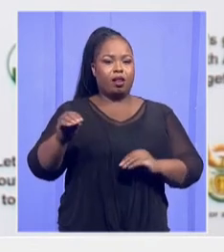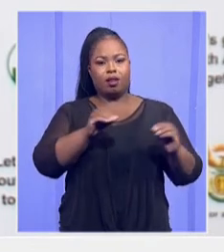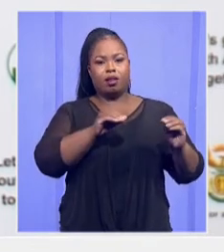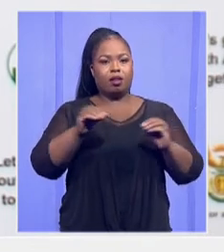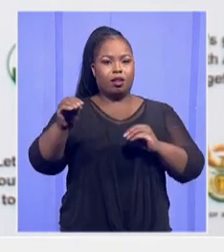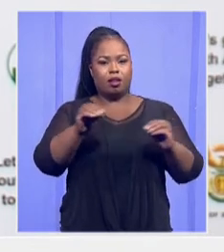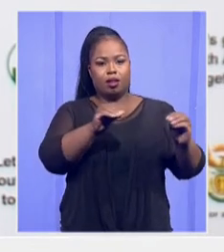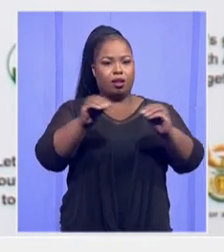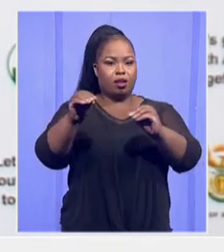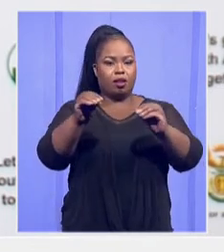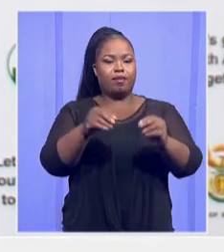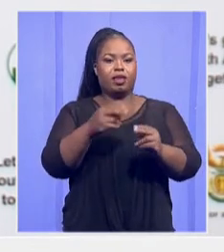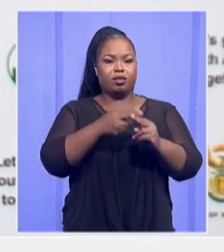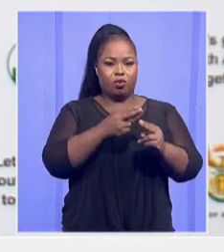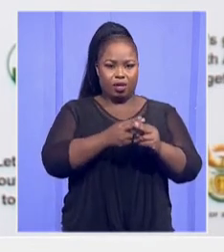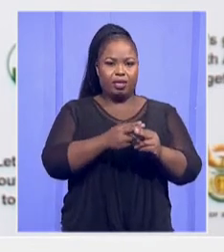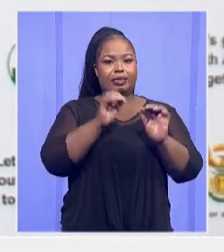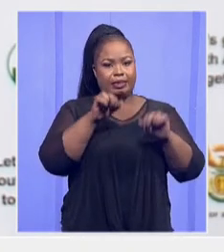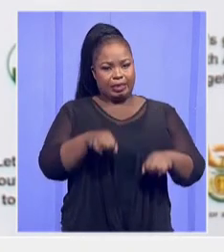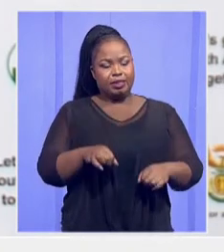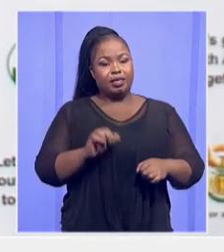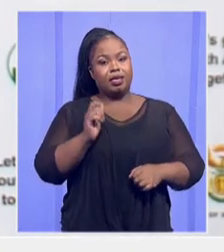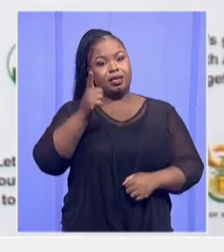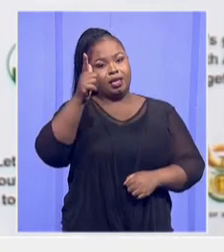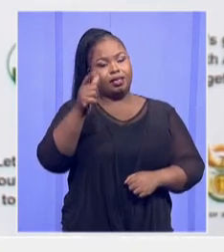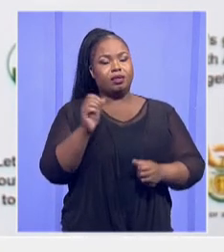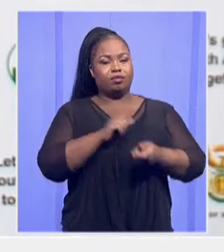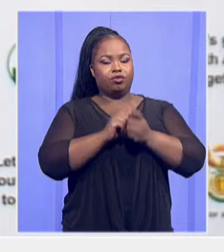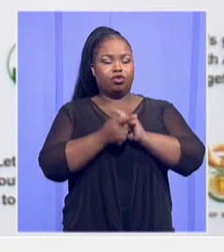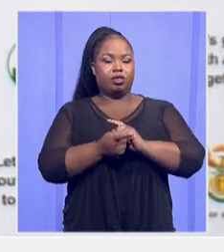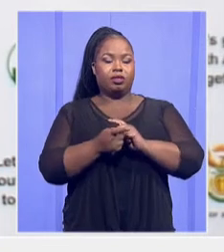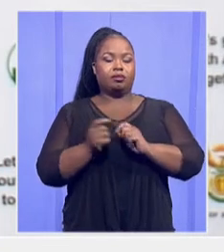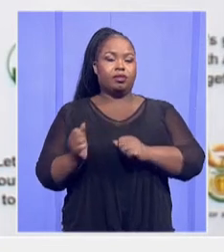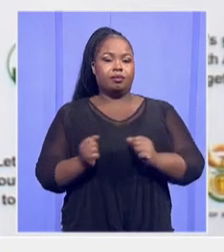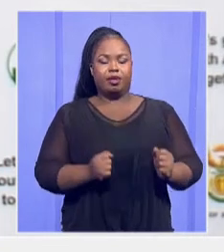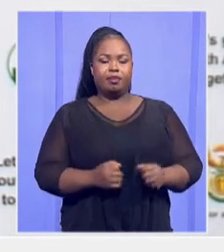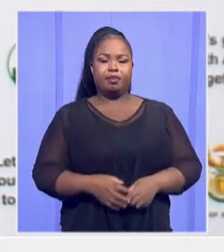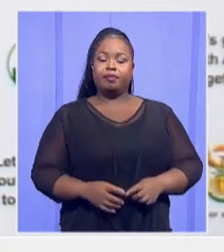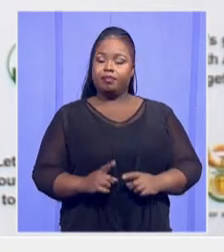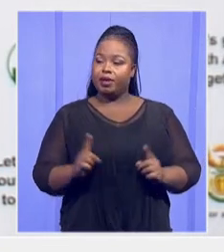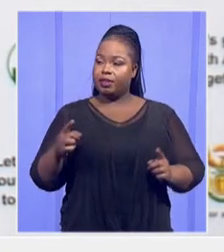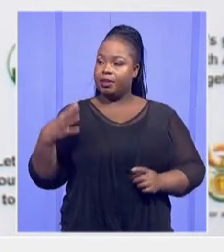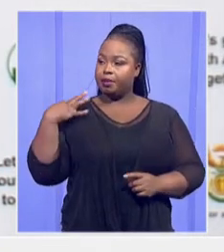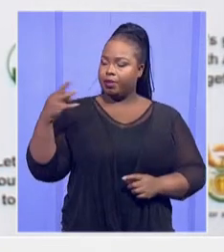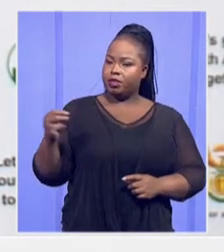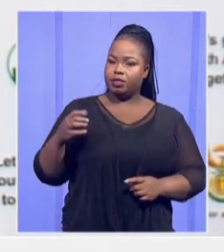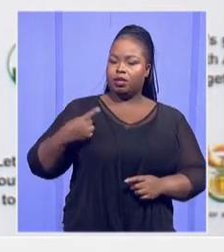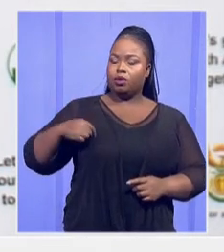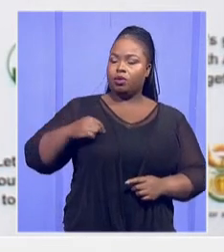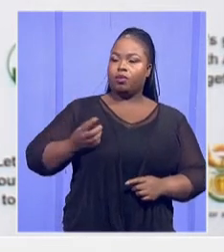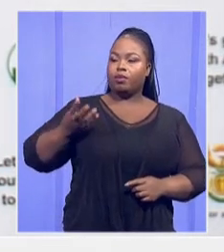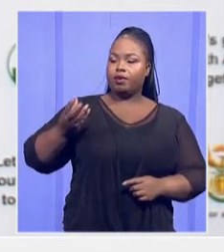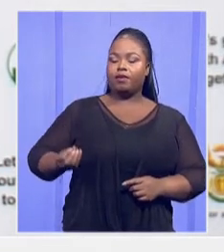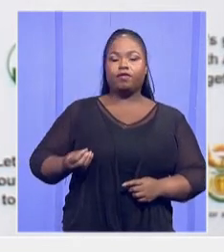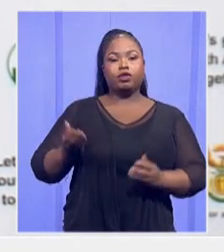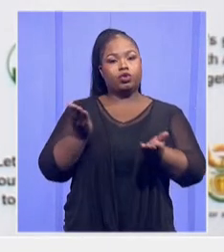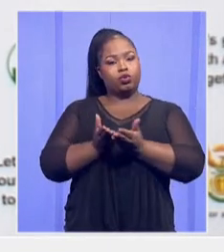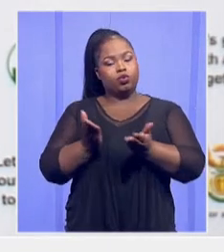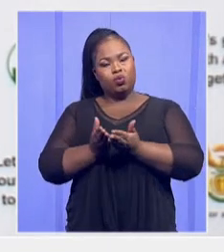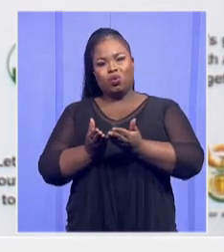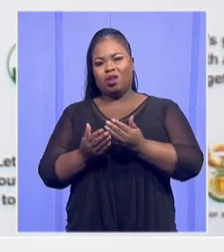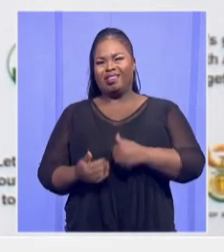provide a permanent solution. But we also have, Minister, schools that have inappropriate and